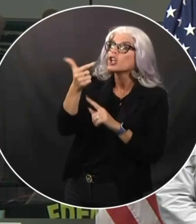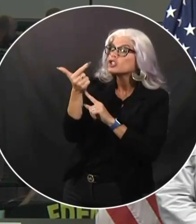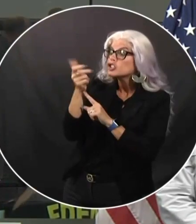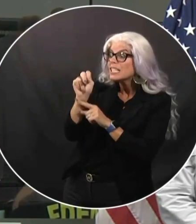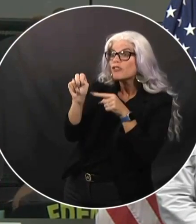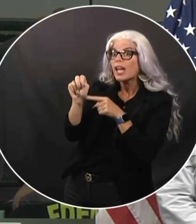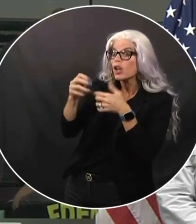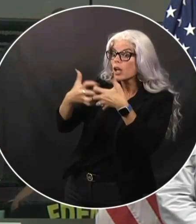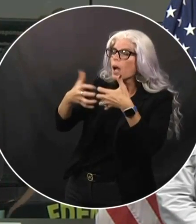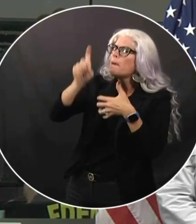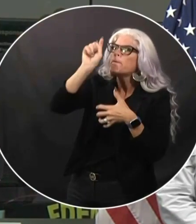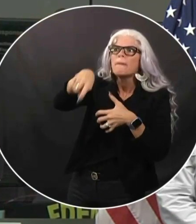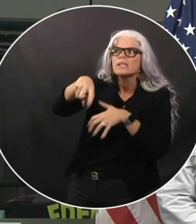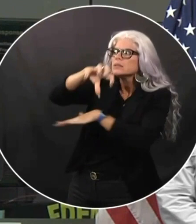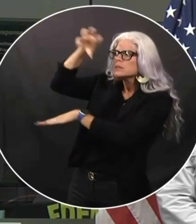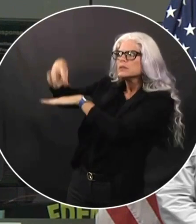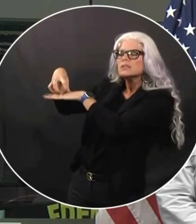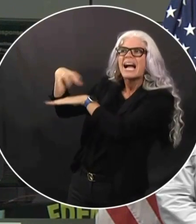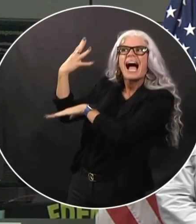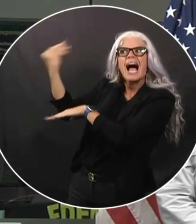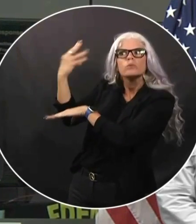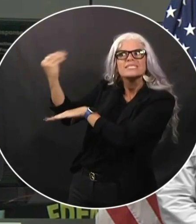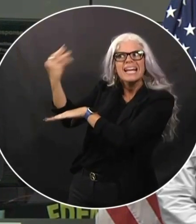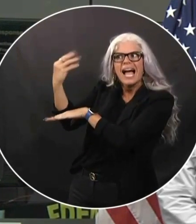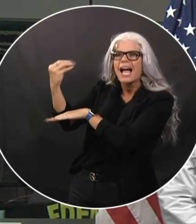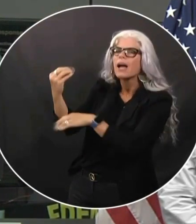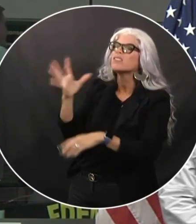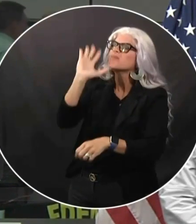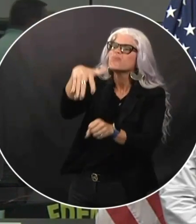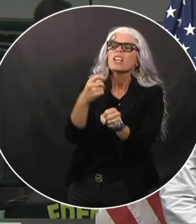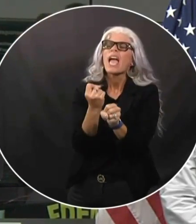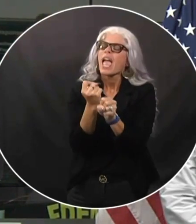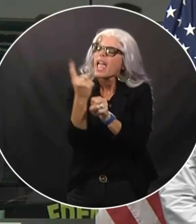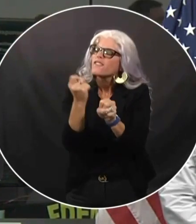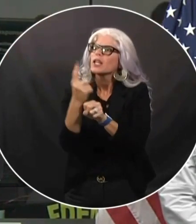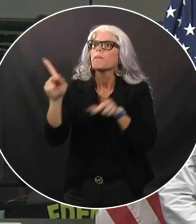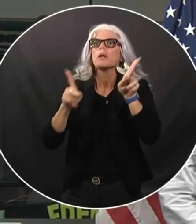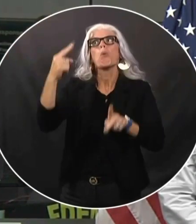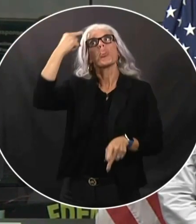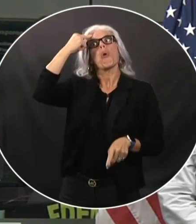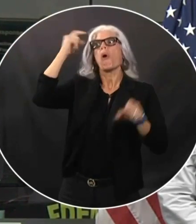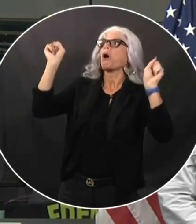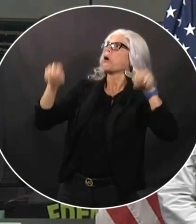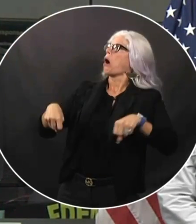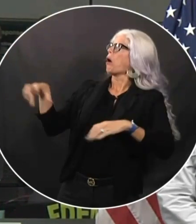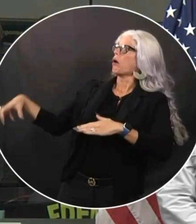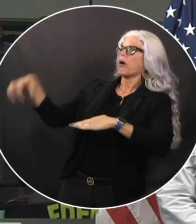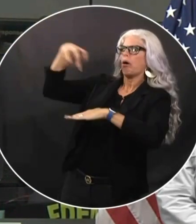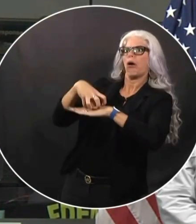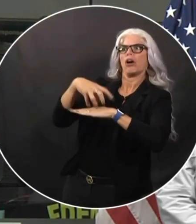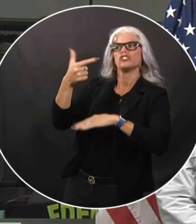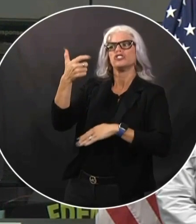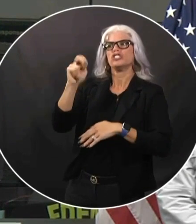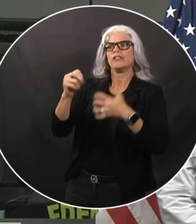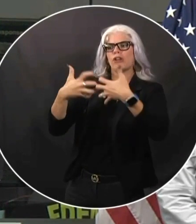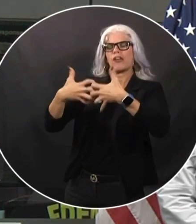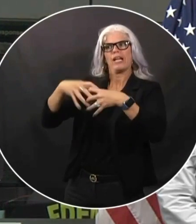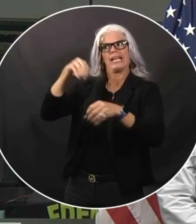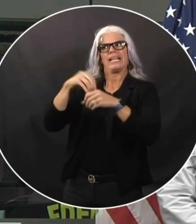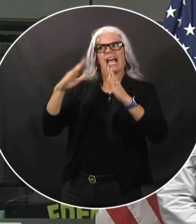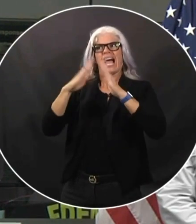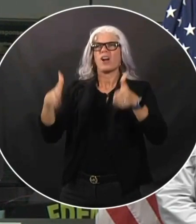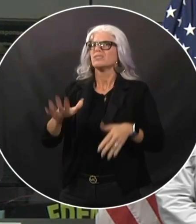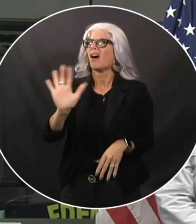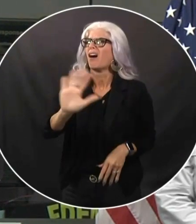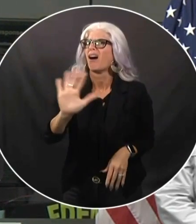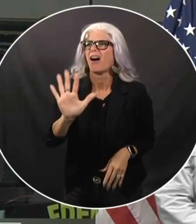Every year, we tend to have people that operate it inside their home. You know, you will you will get poisoning from carbon monoxide and we have